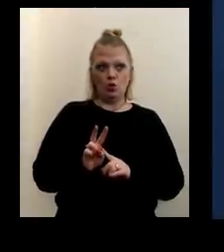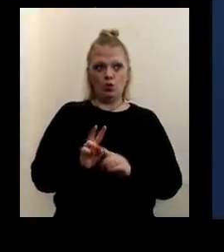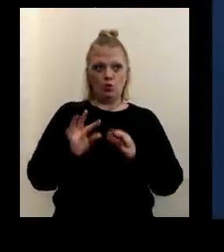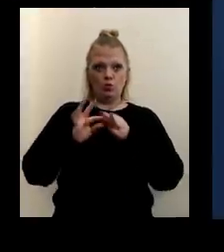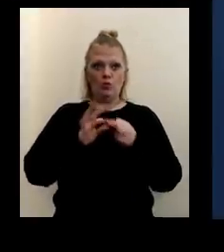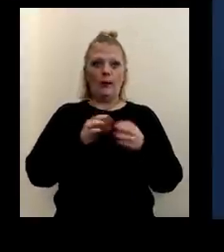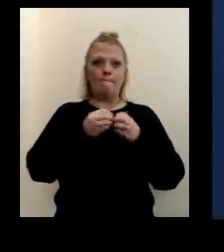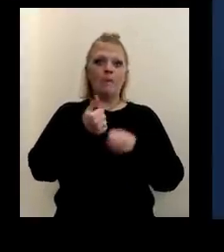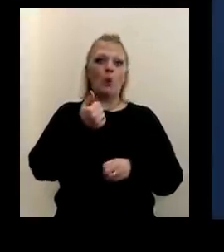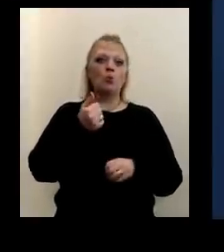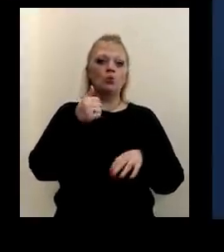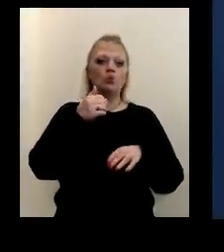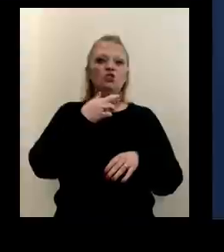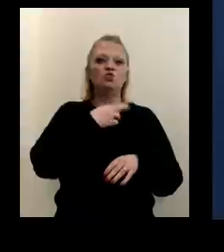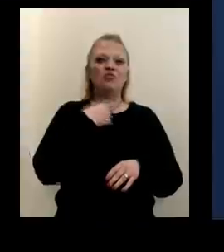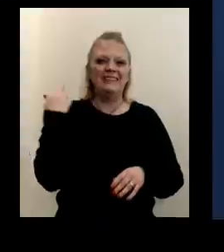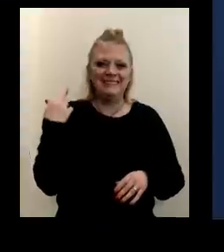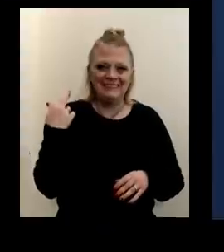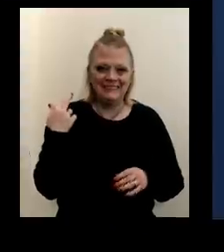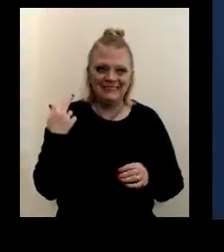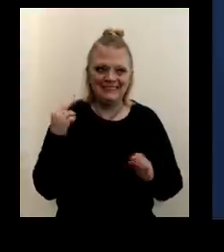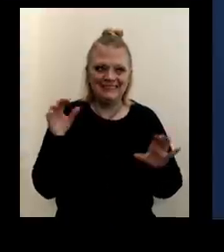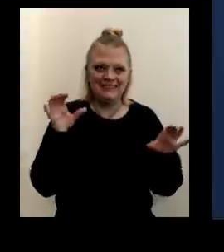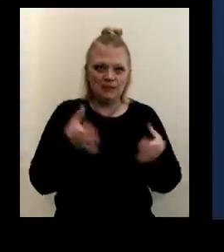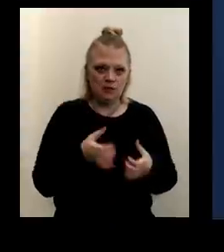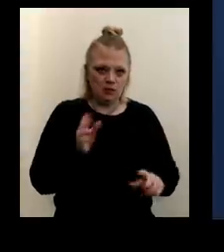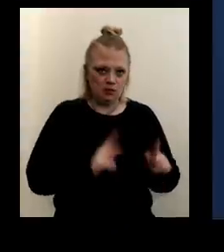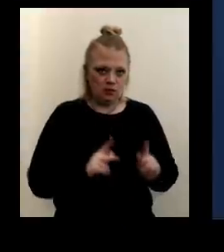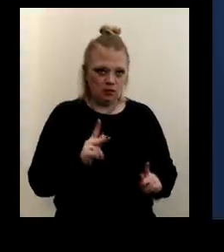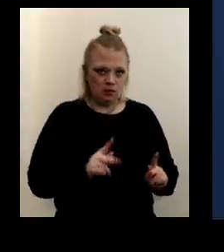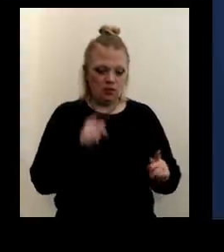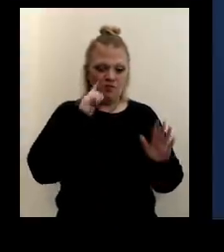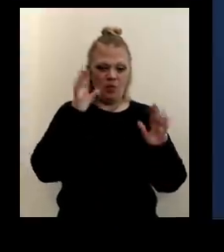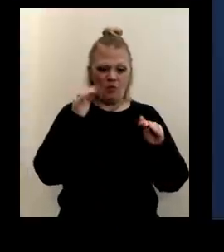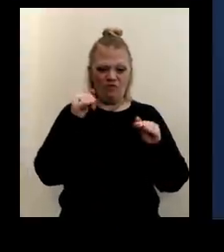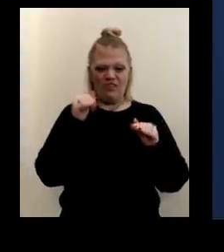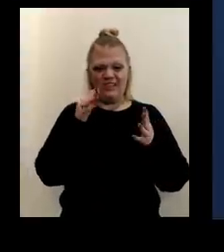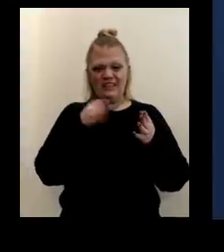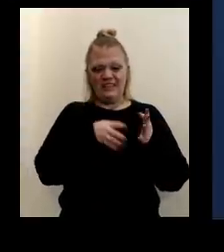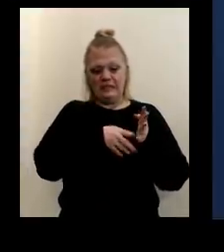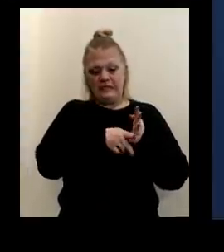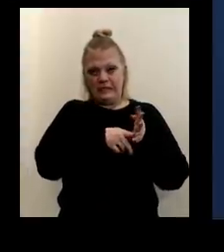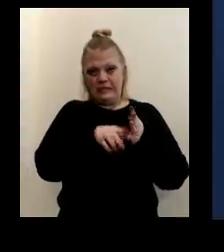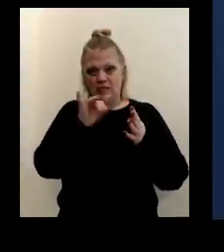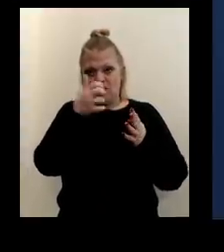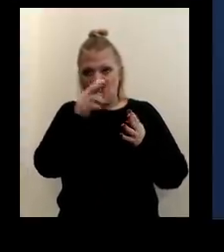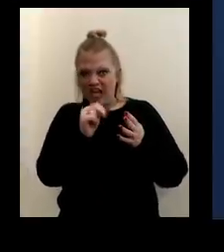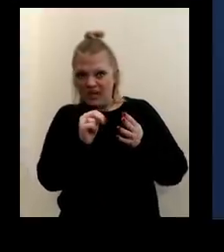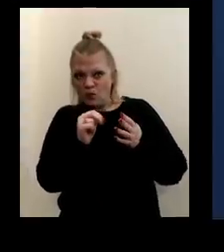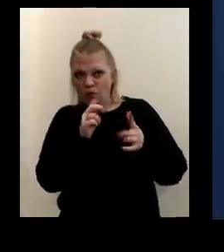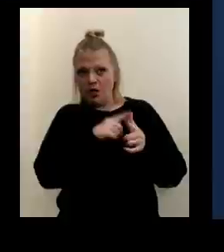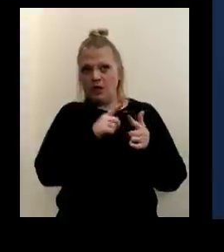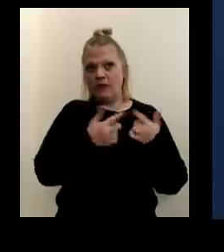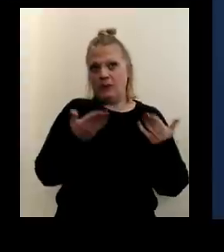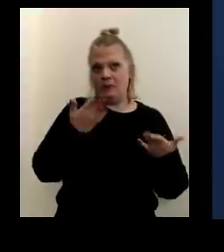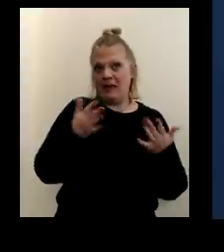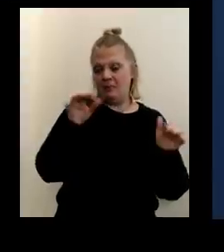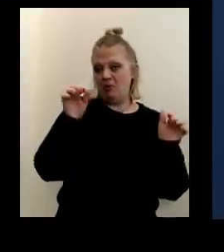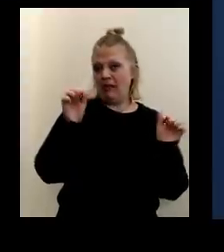risk populations. I'm hopeful that by the end of January, we were talking about being able to